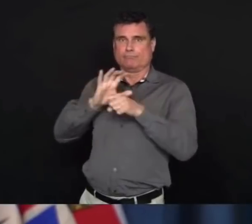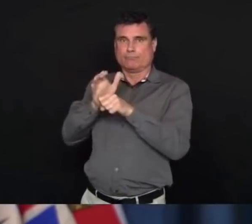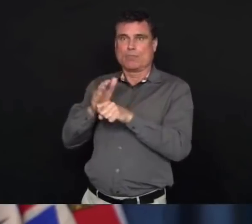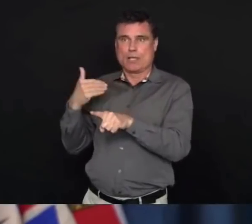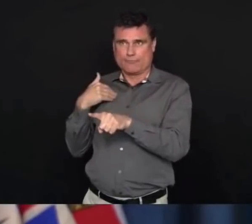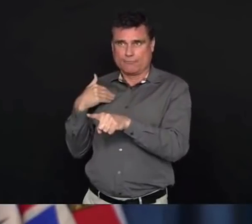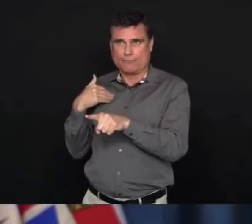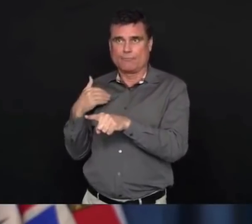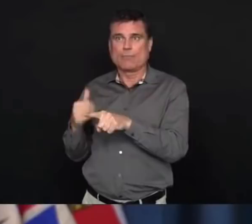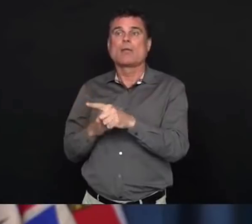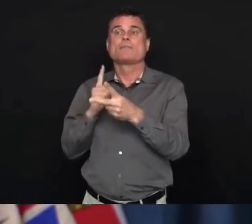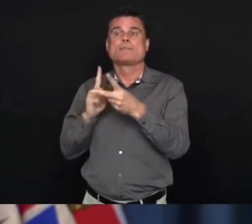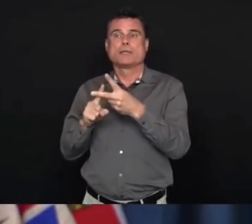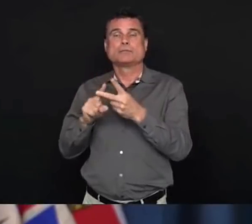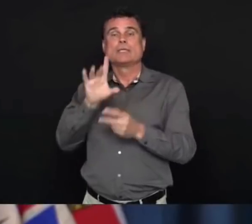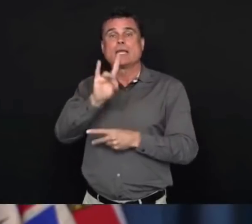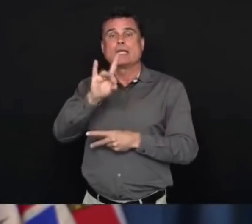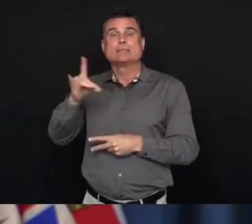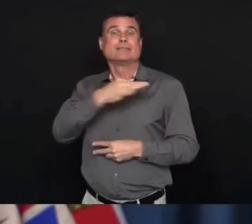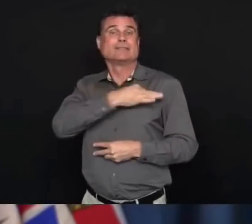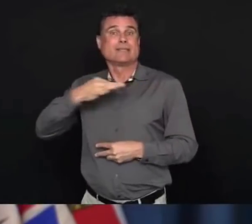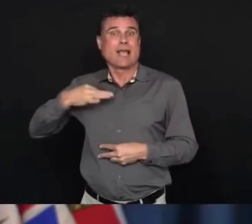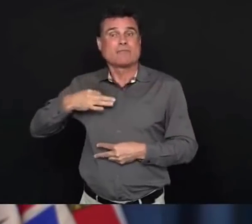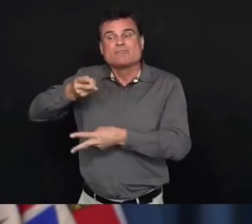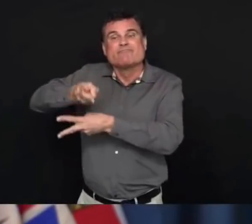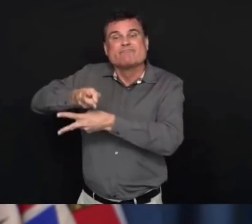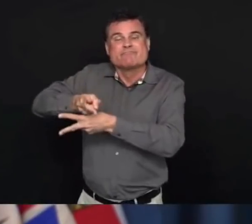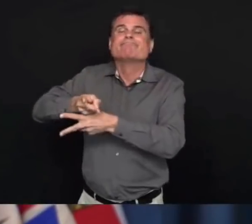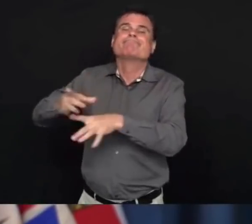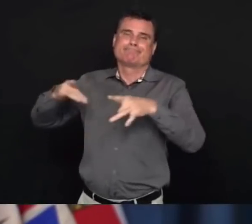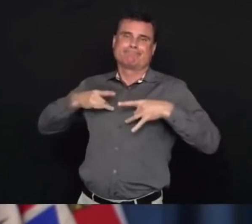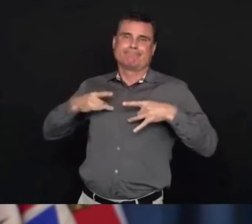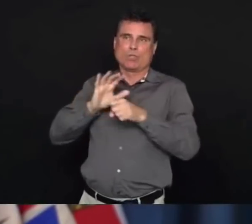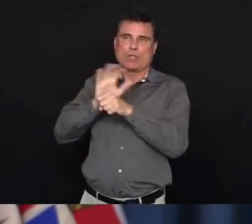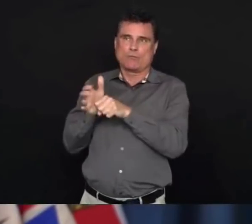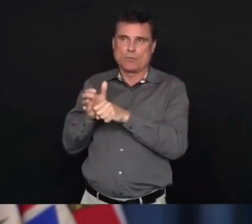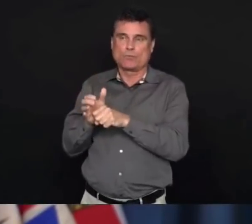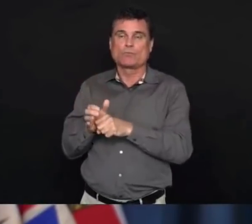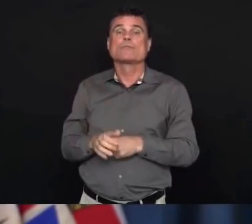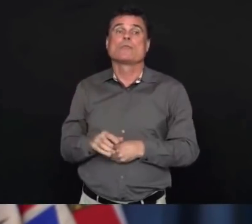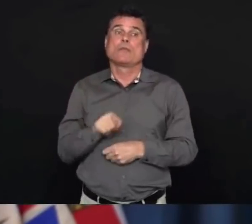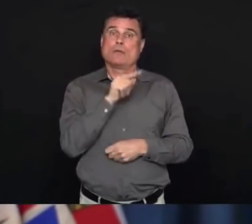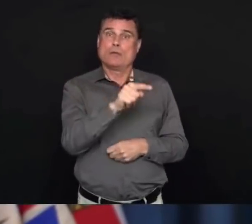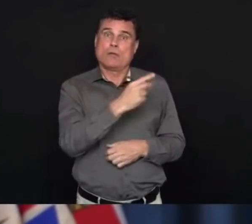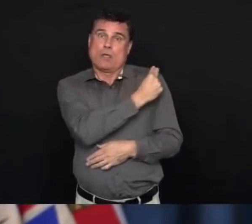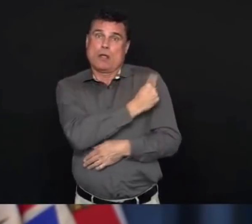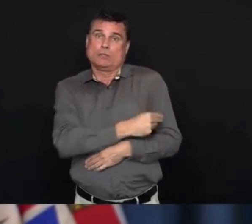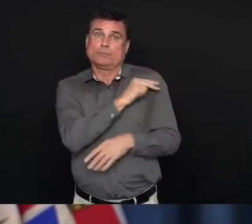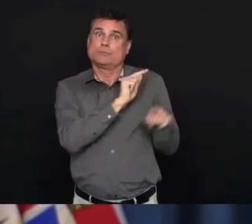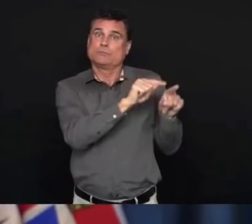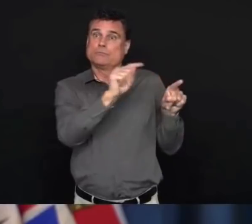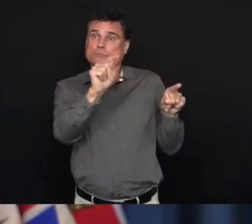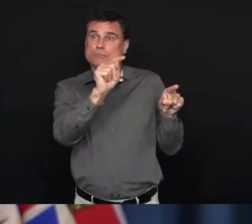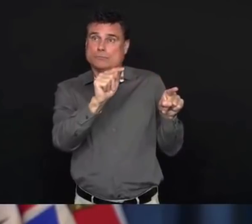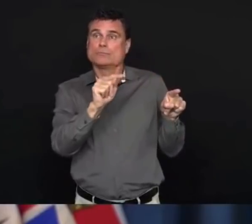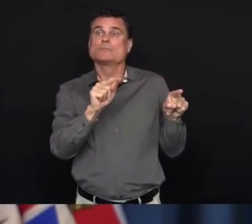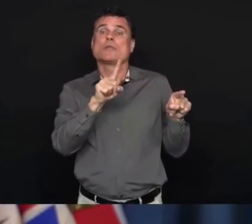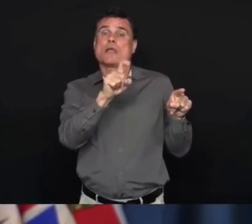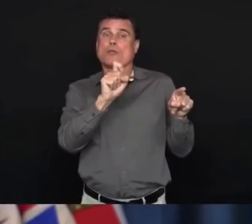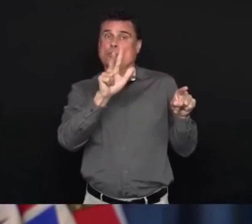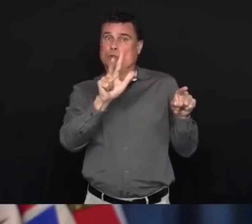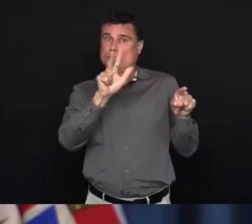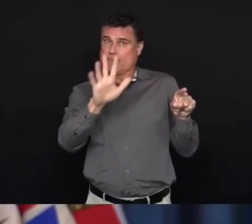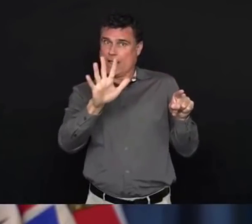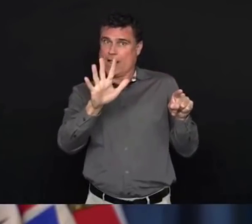And that as well is a decrease of 5 people in the last 24 hours. Sadly, we continue to